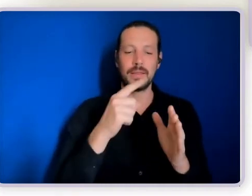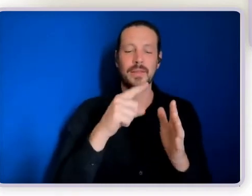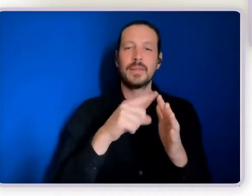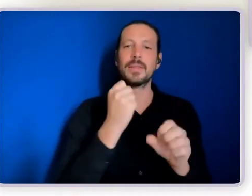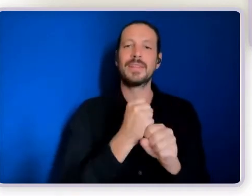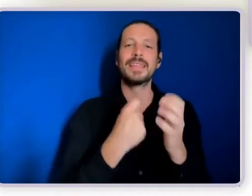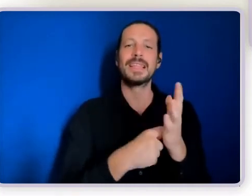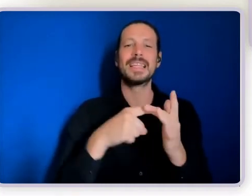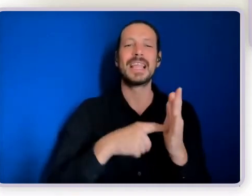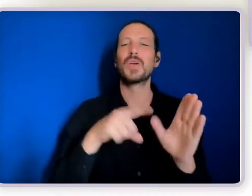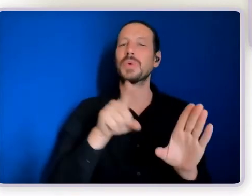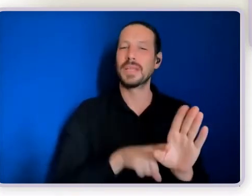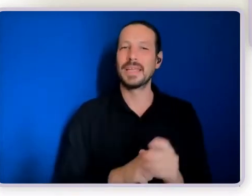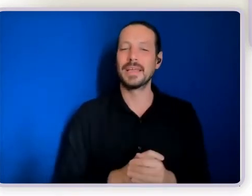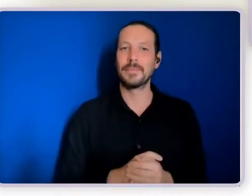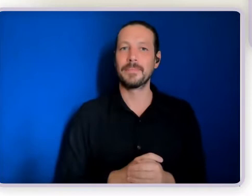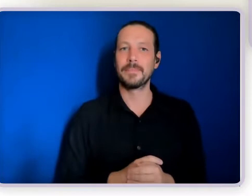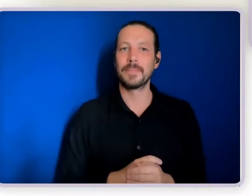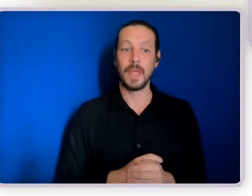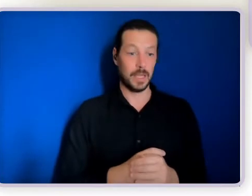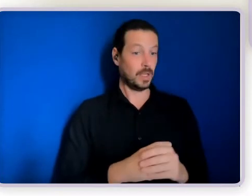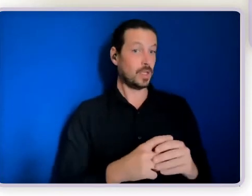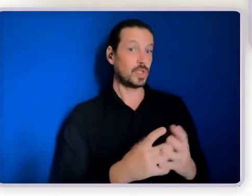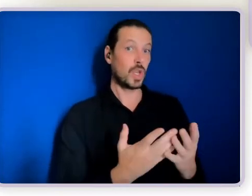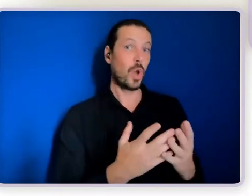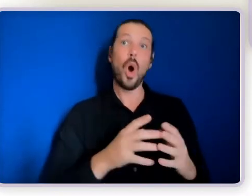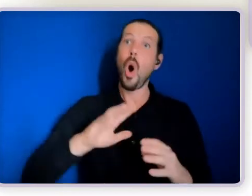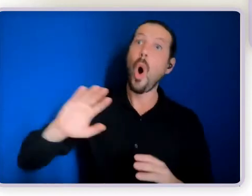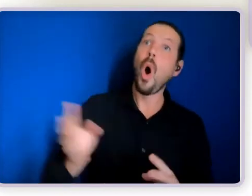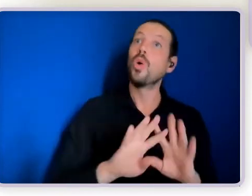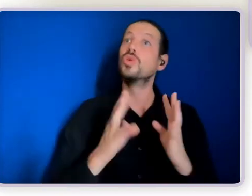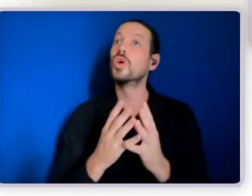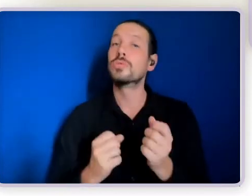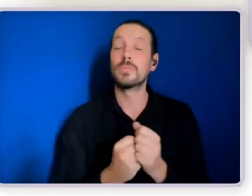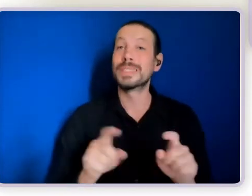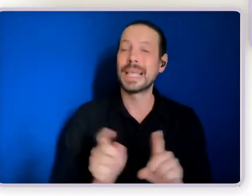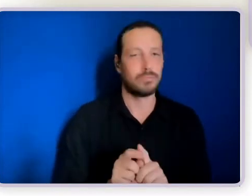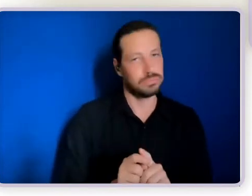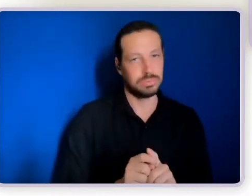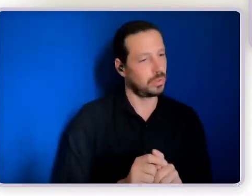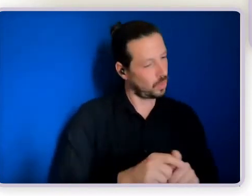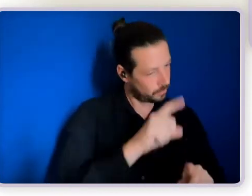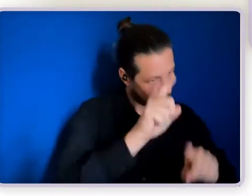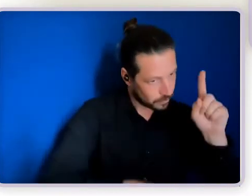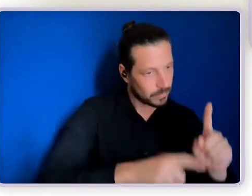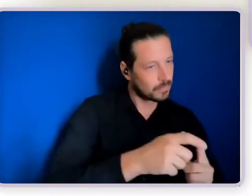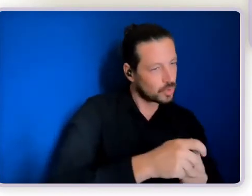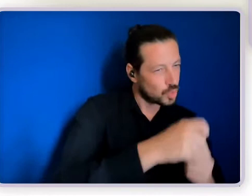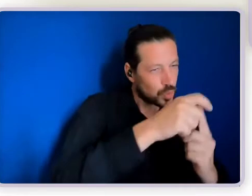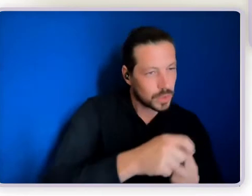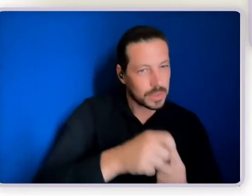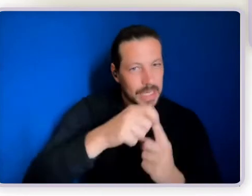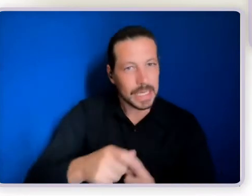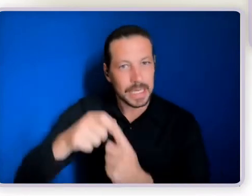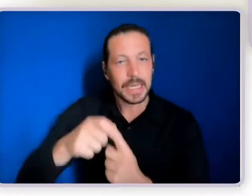They're certainly unique around every person. I facilitate five or six circles. I've facilitated numerous over the